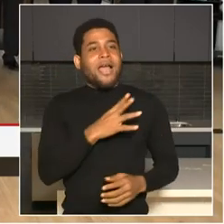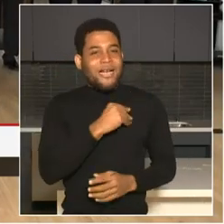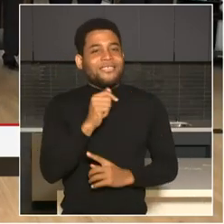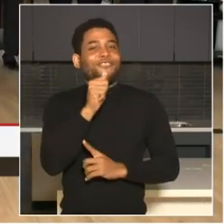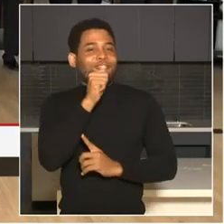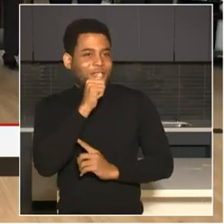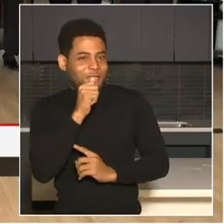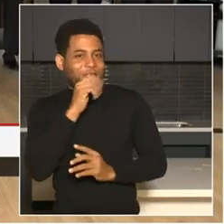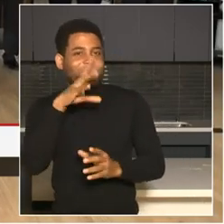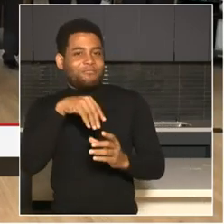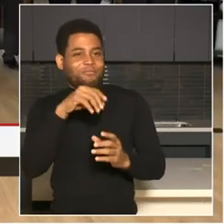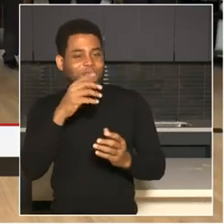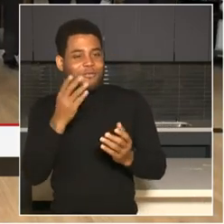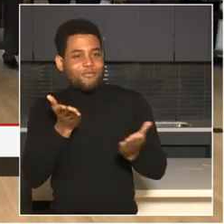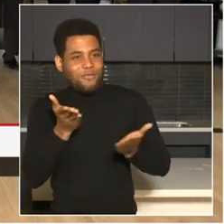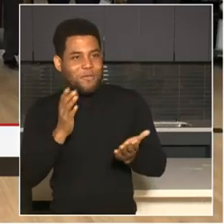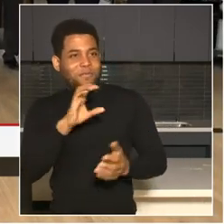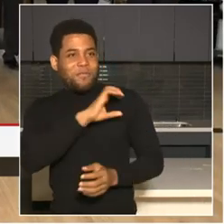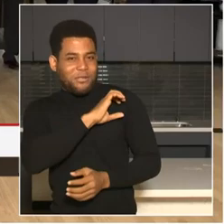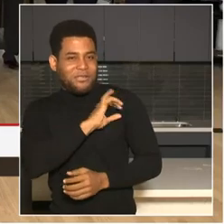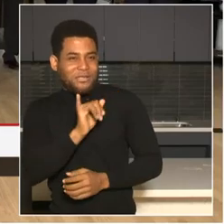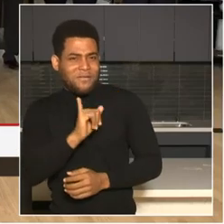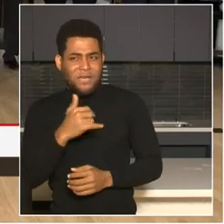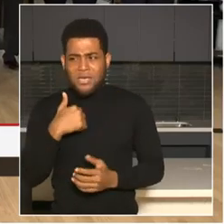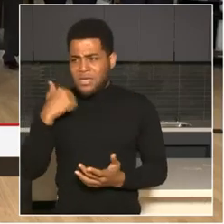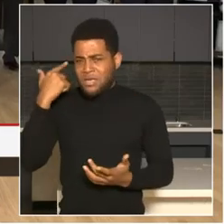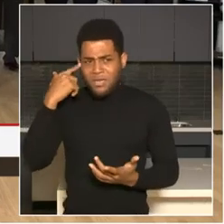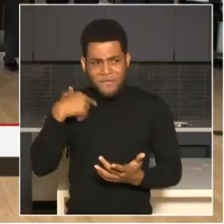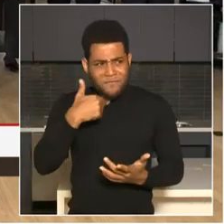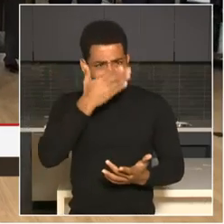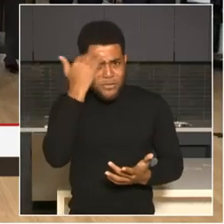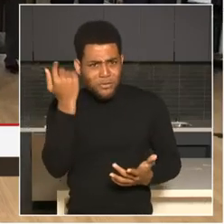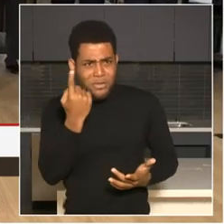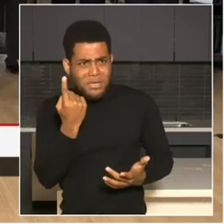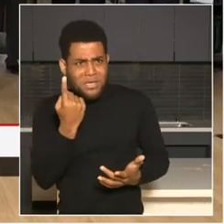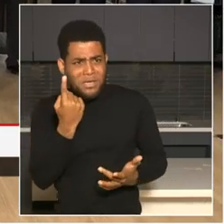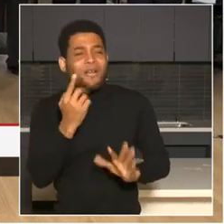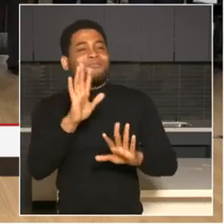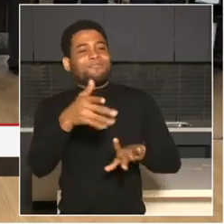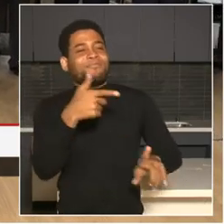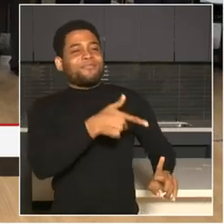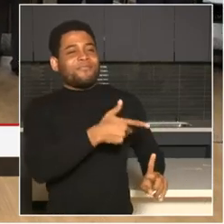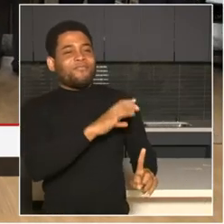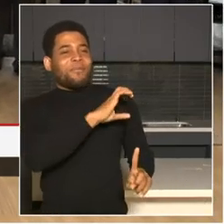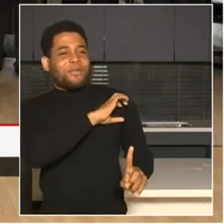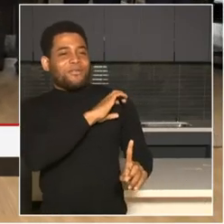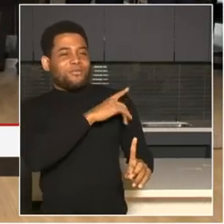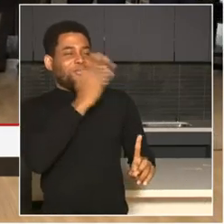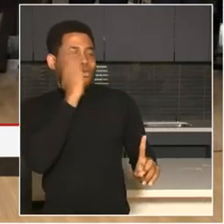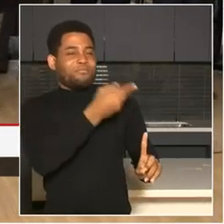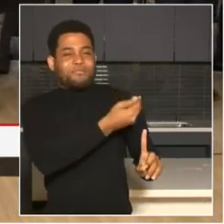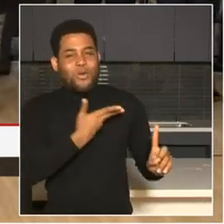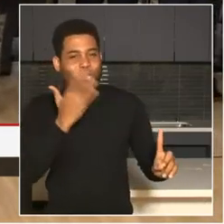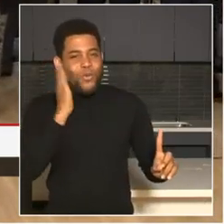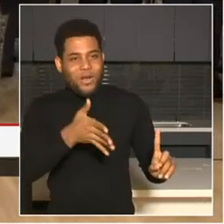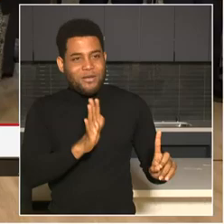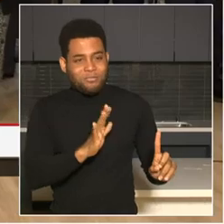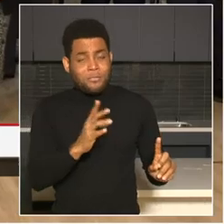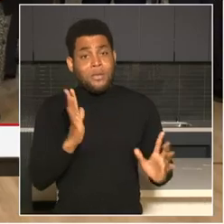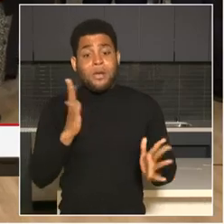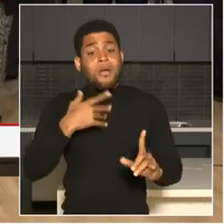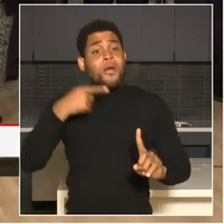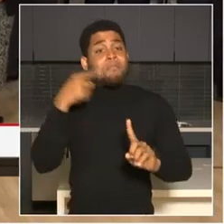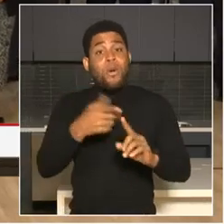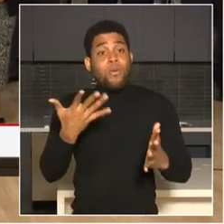someone, so the chief will correct me. We will agencies will work in collaboration with MPD to monitor